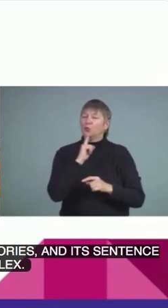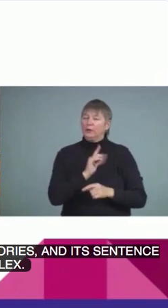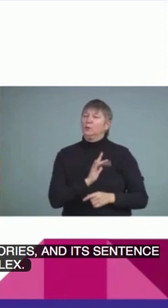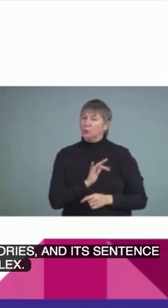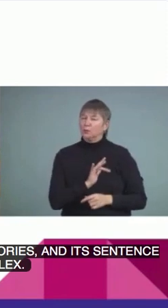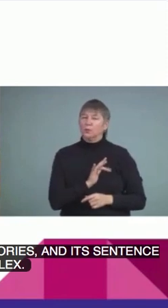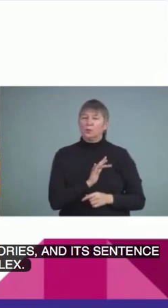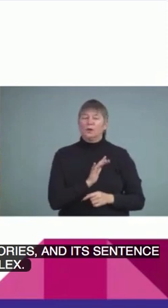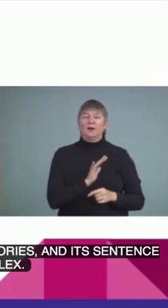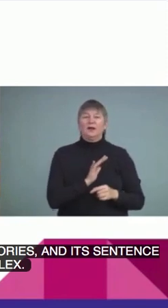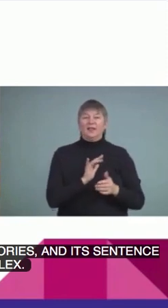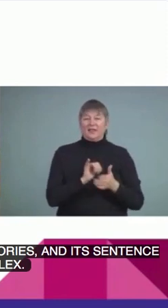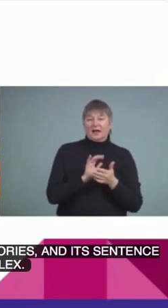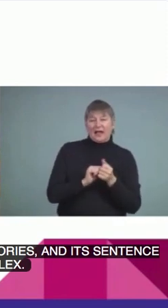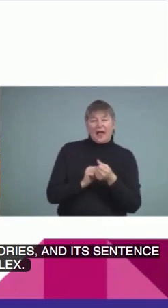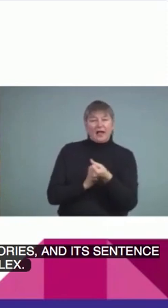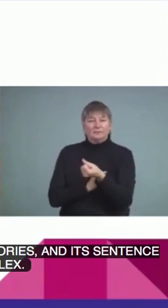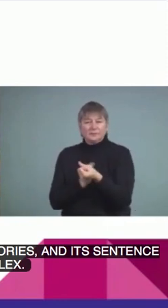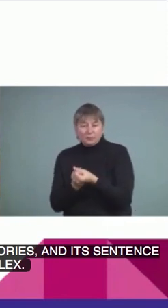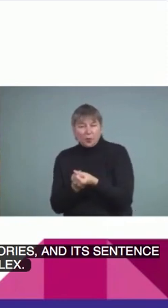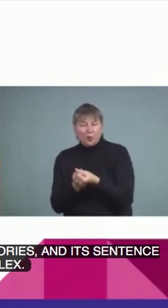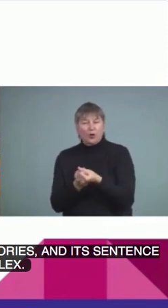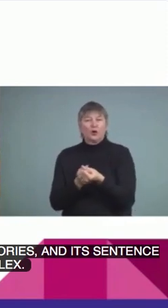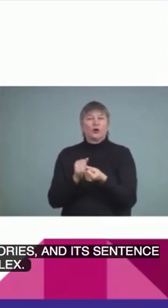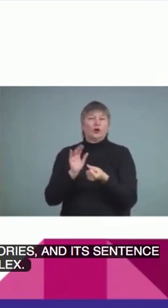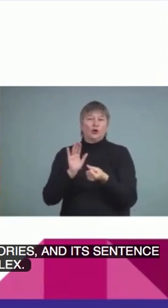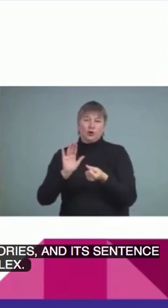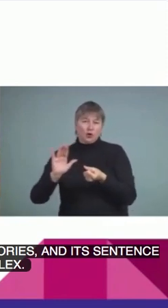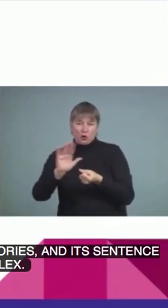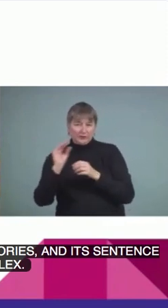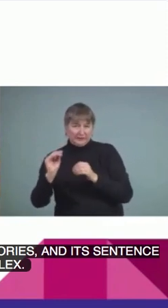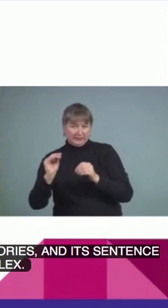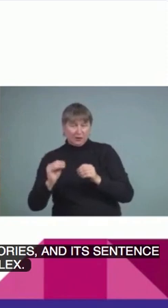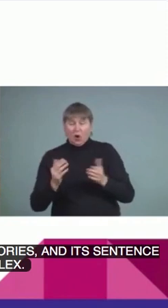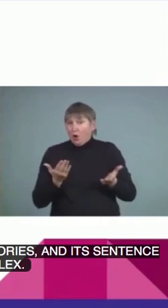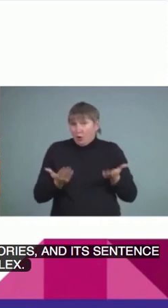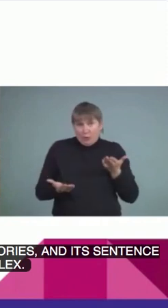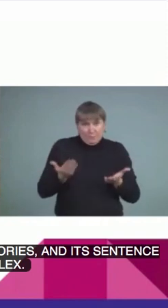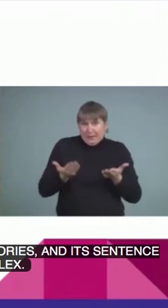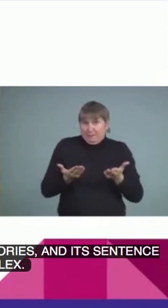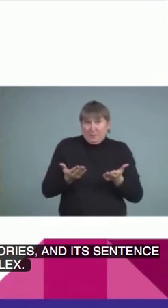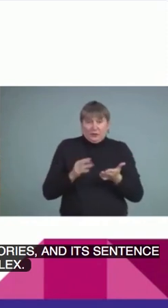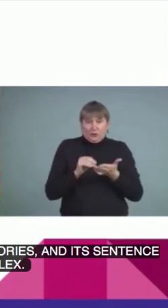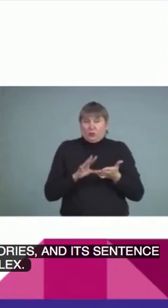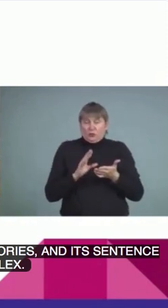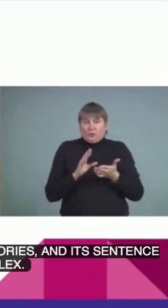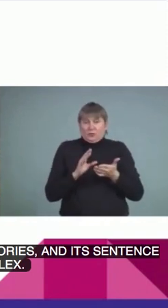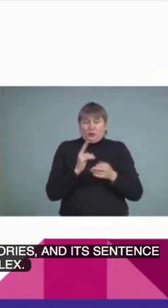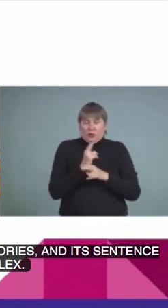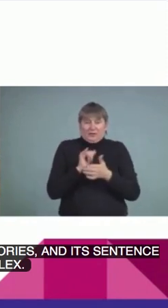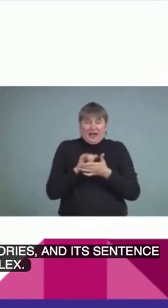a supplementary resource. Or perhaps it is the student's sole literacy